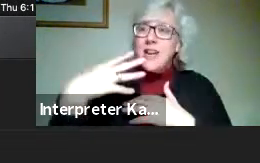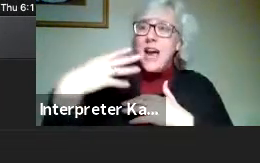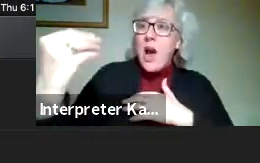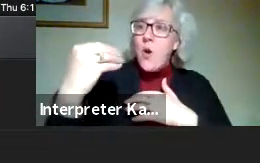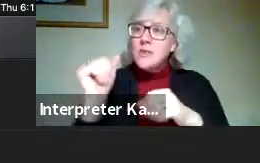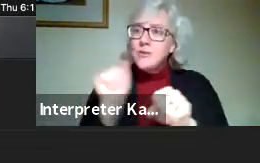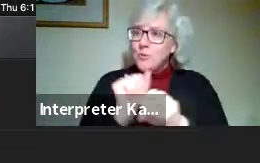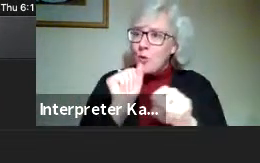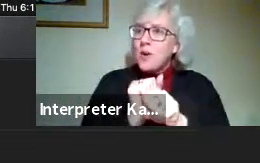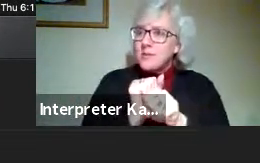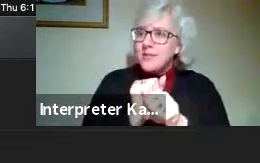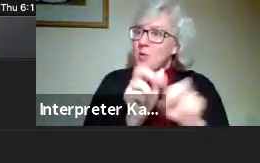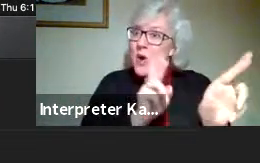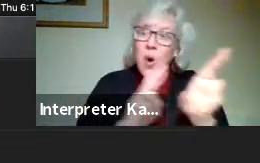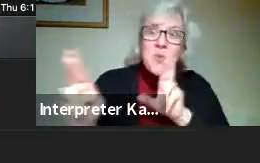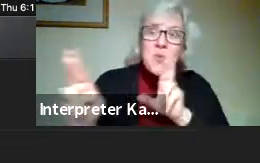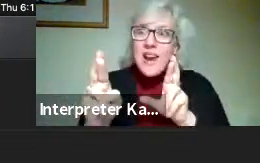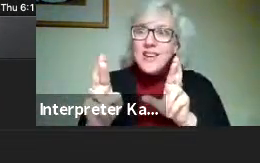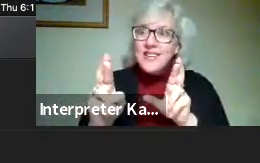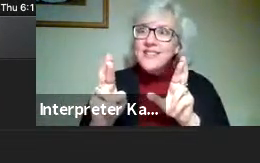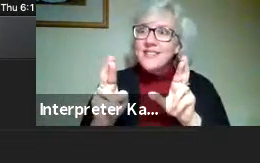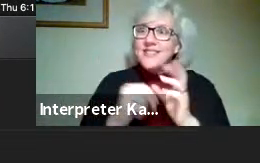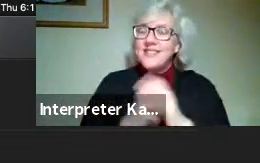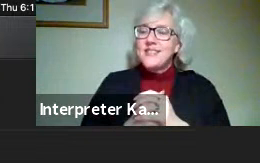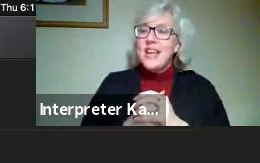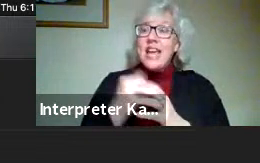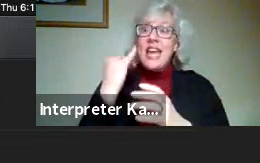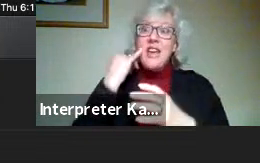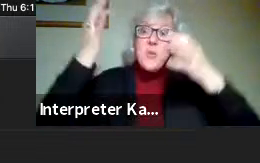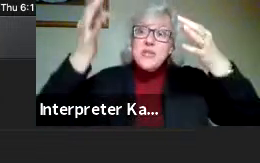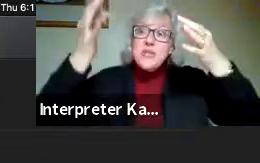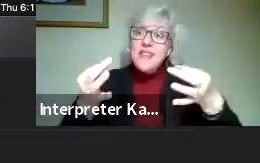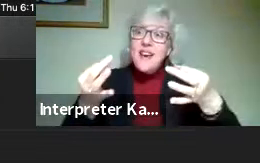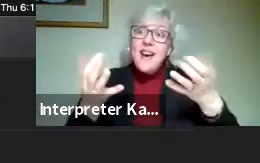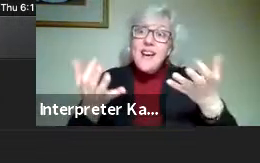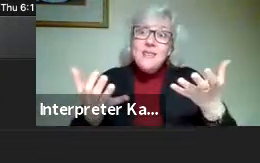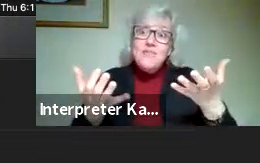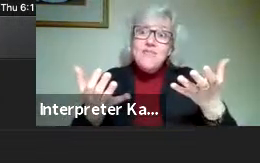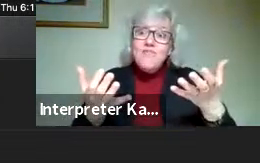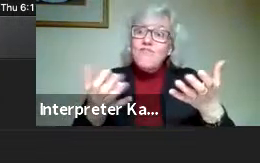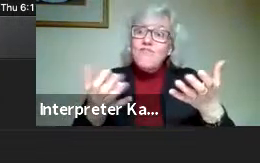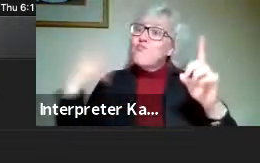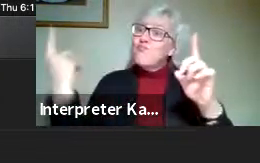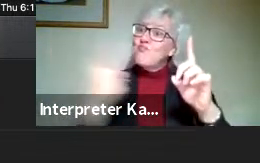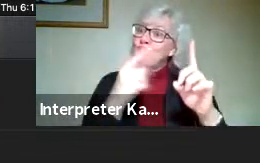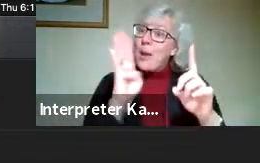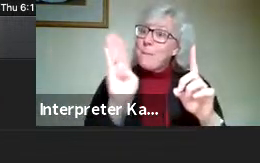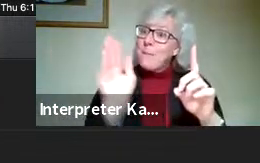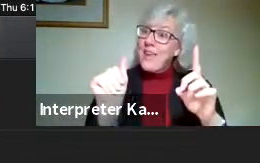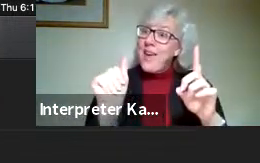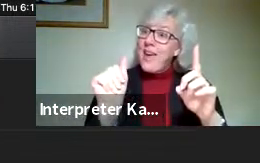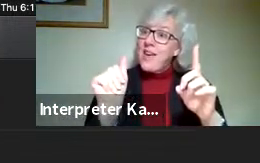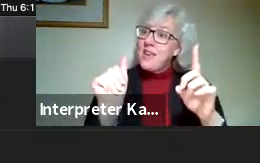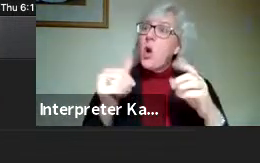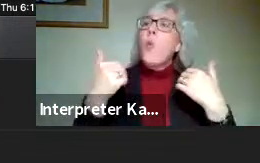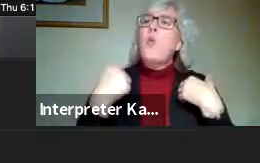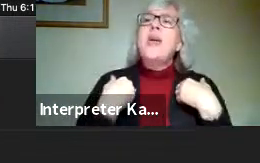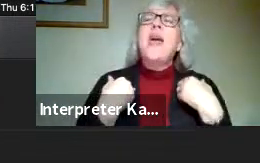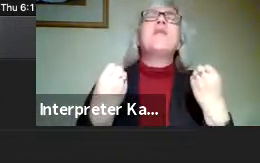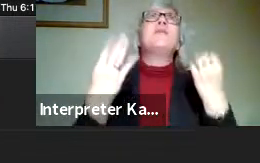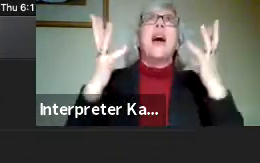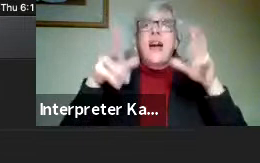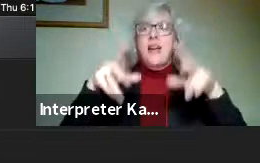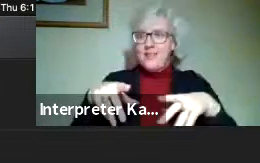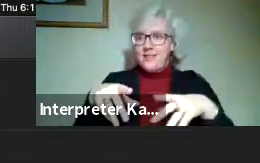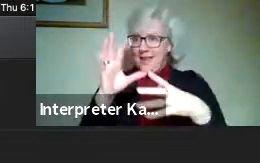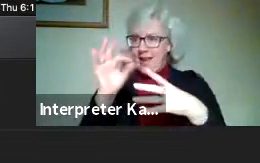into the workplace. You are ready to go. So if you decide to pursue a bachelor degree, we have opportunities